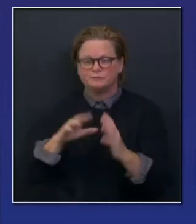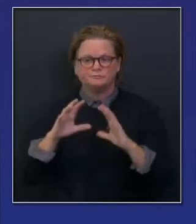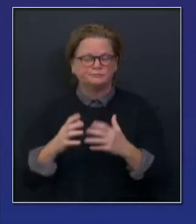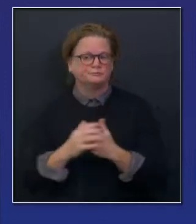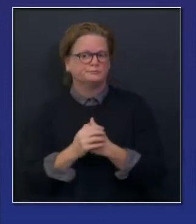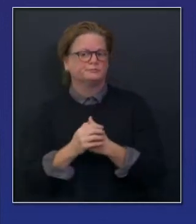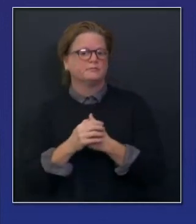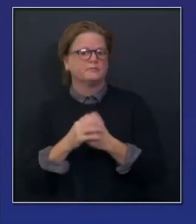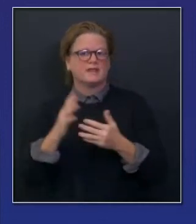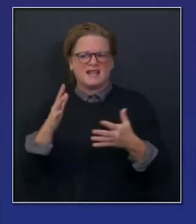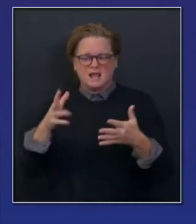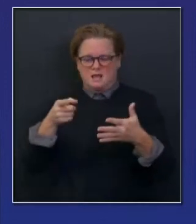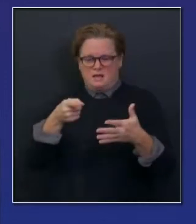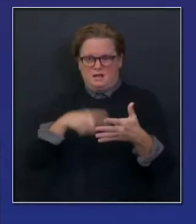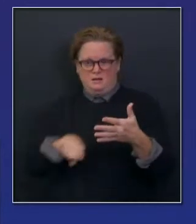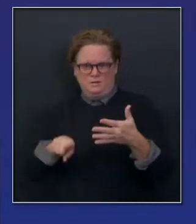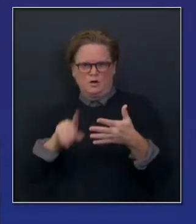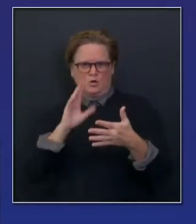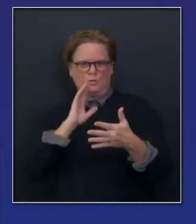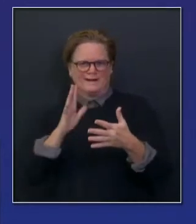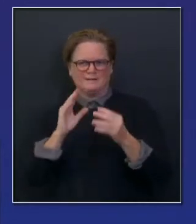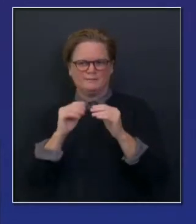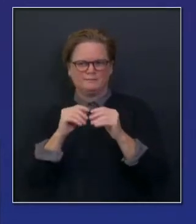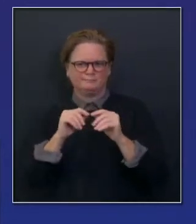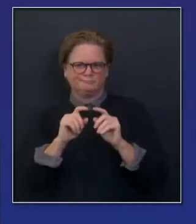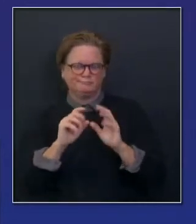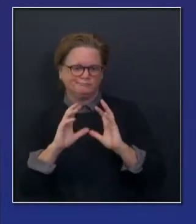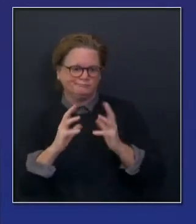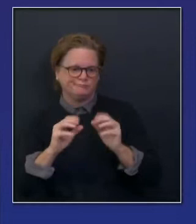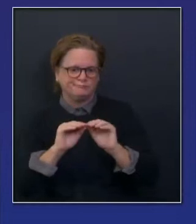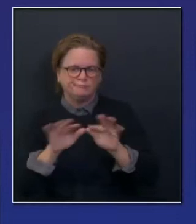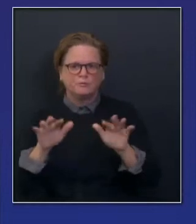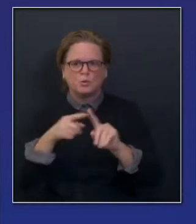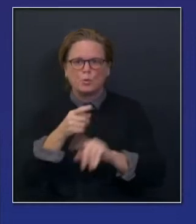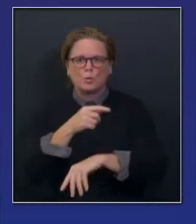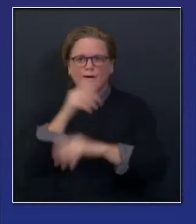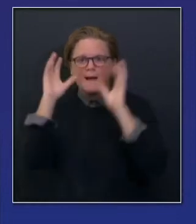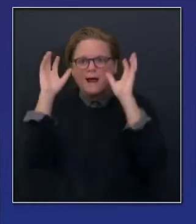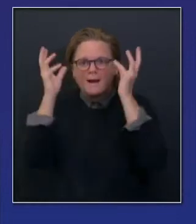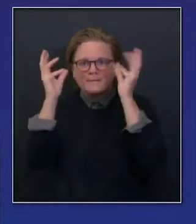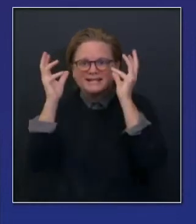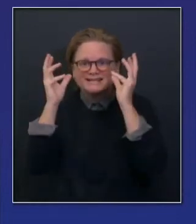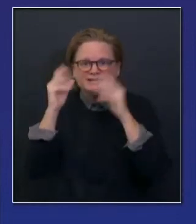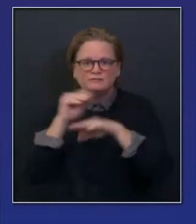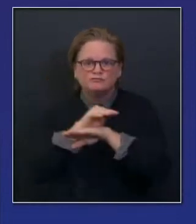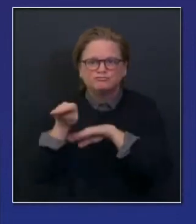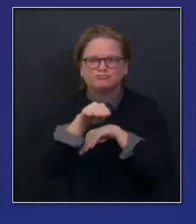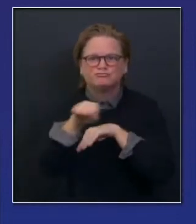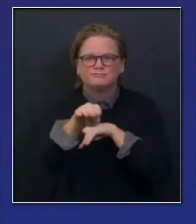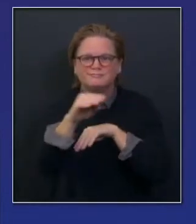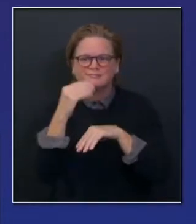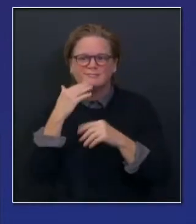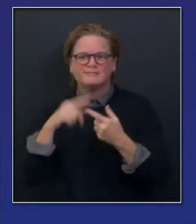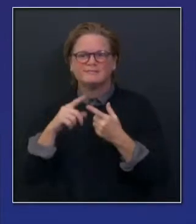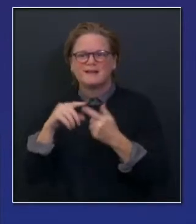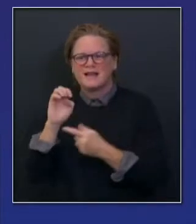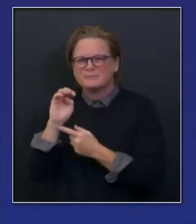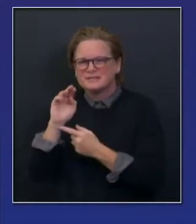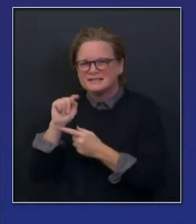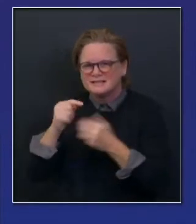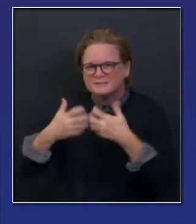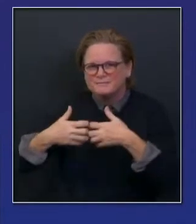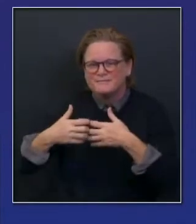distributing the vaccine, paramedics, EMTs, dialysis centers. Again, all part of that broader health care